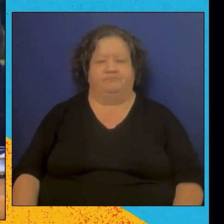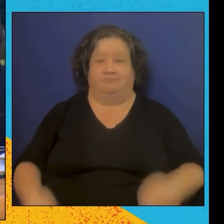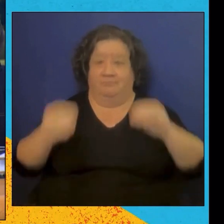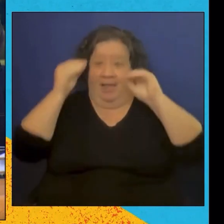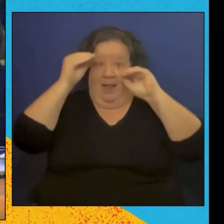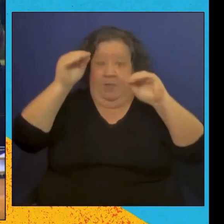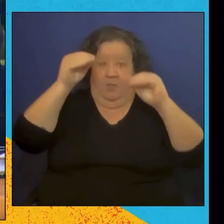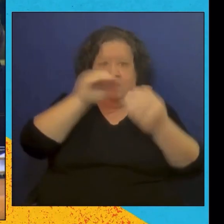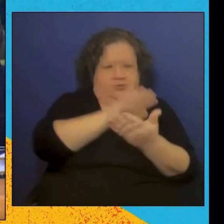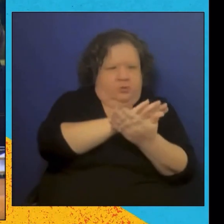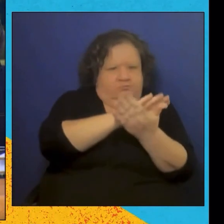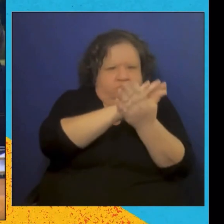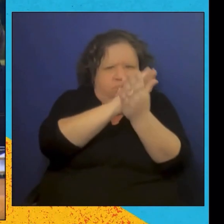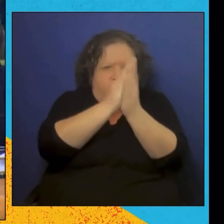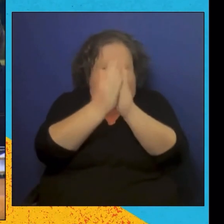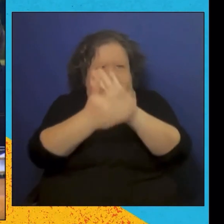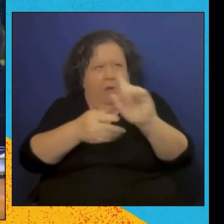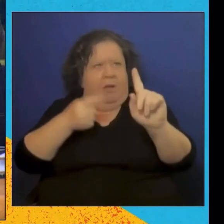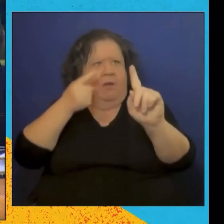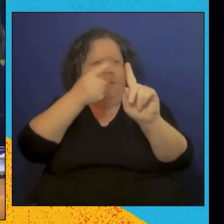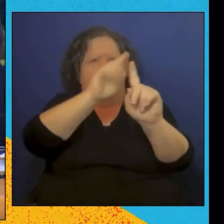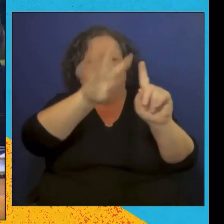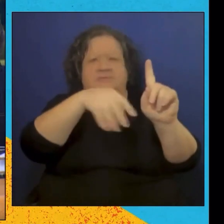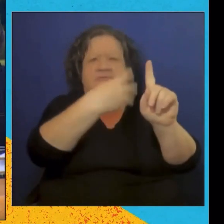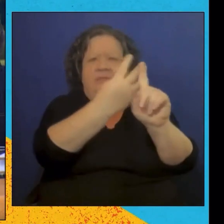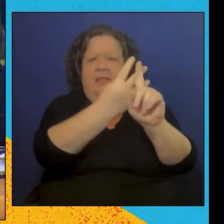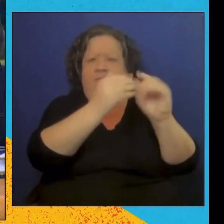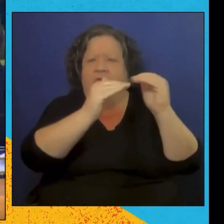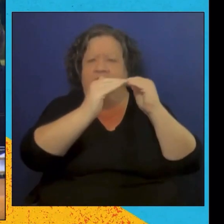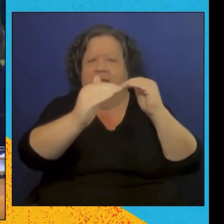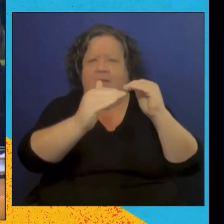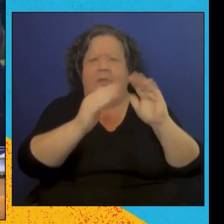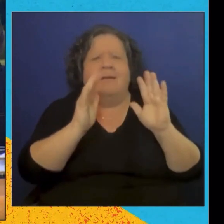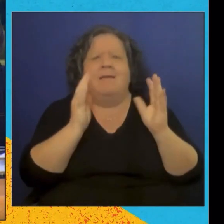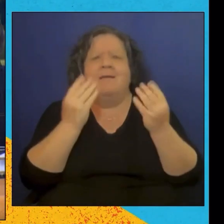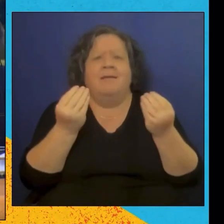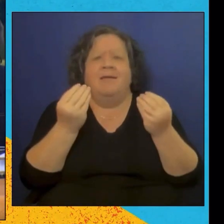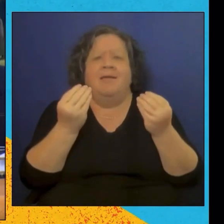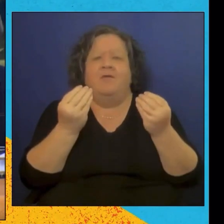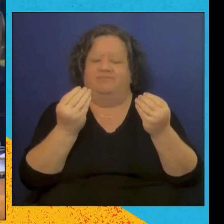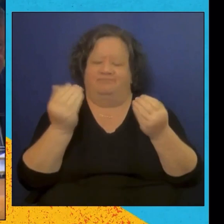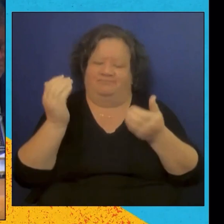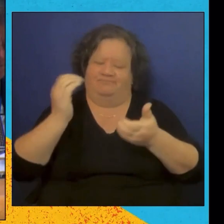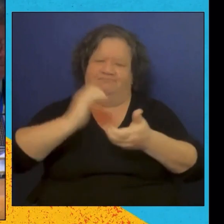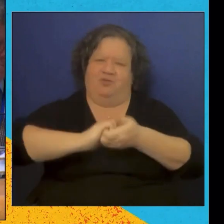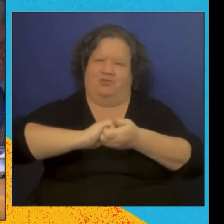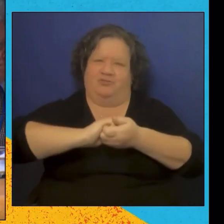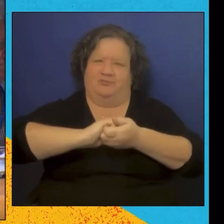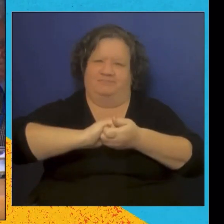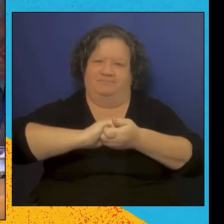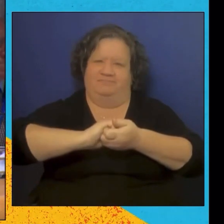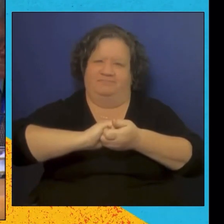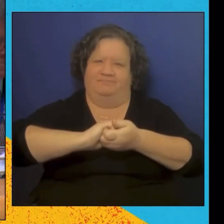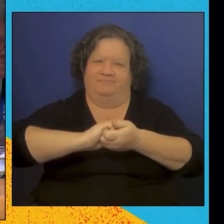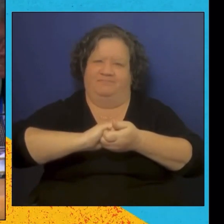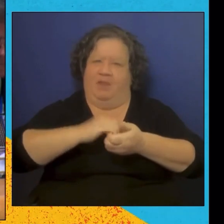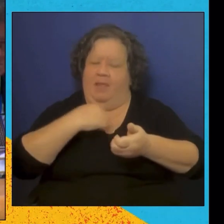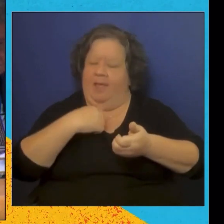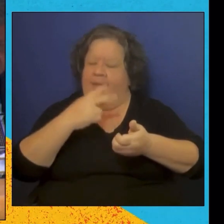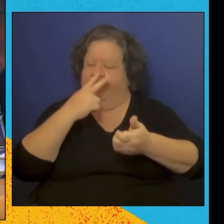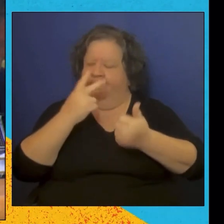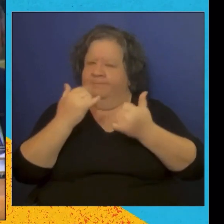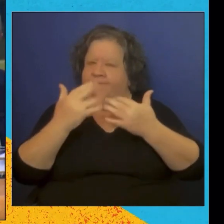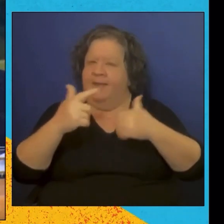6th, the southeast part of Turkey was hit by deadlit earthquakes. Unfortunately, more than 50,000 people